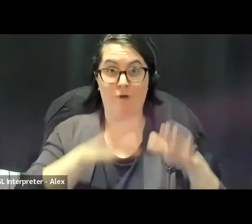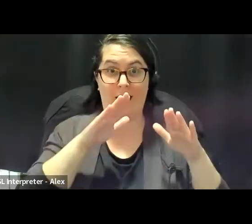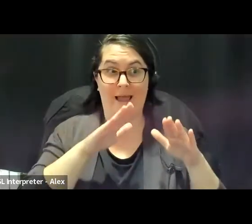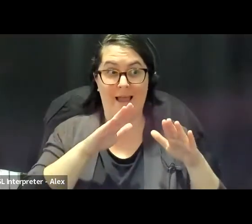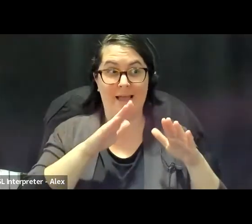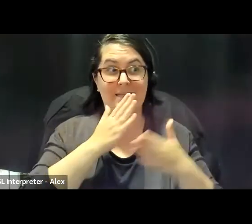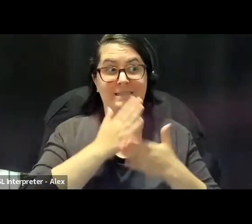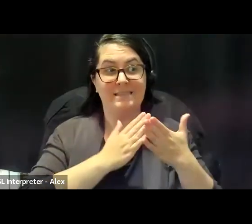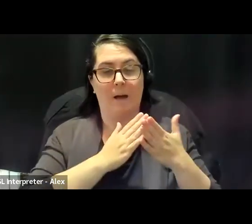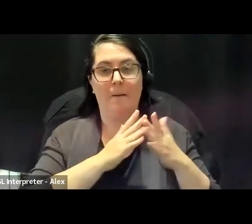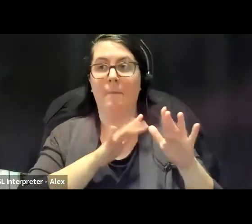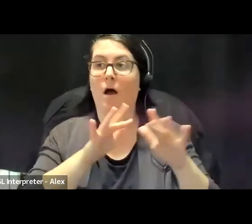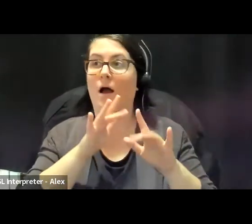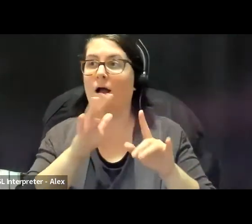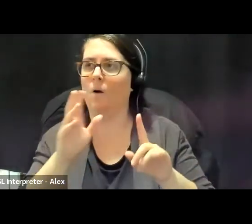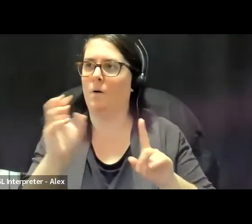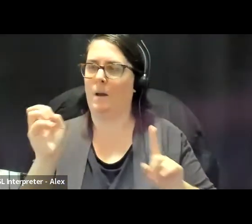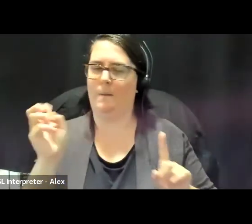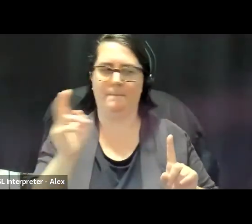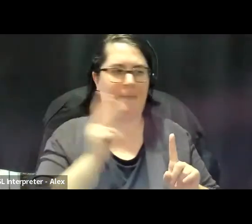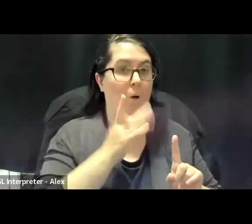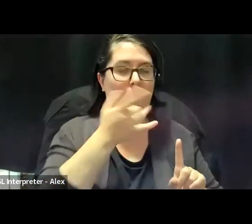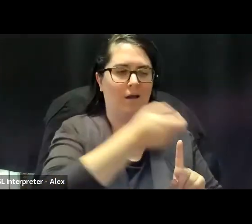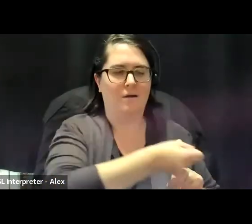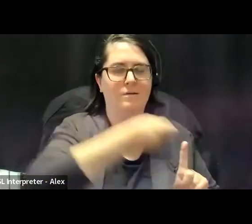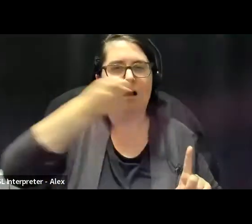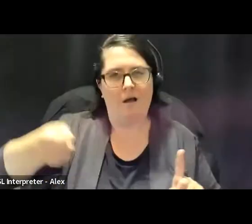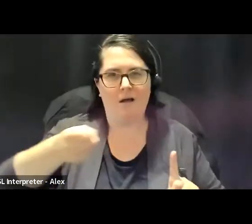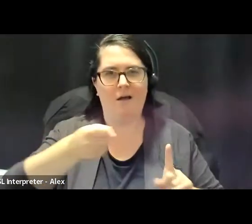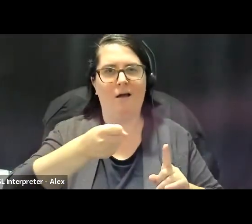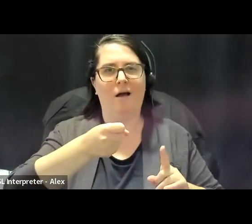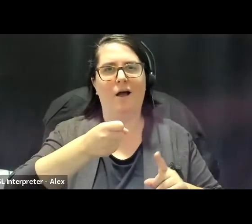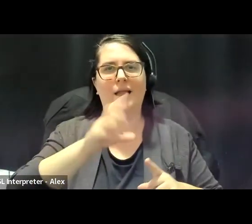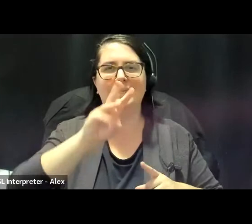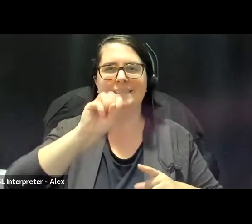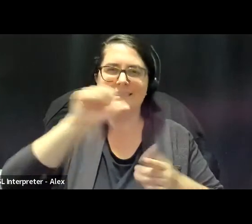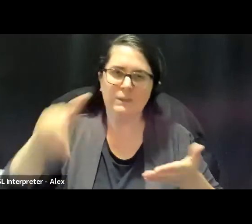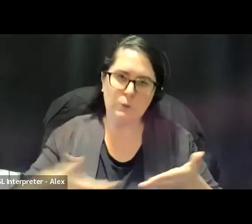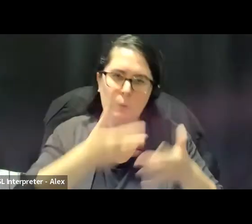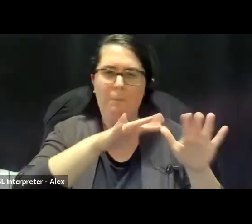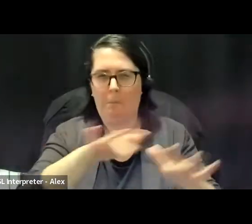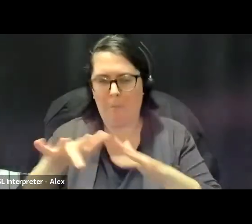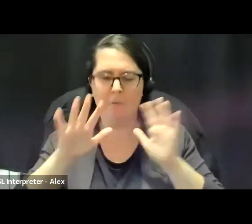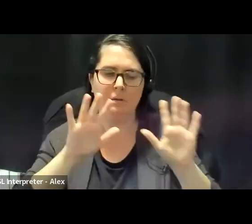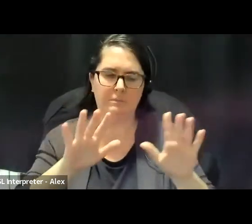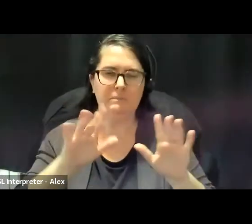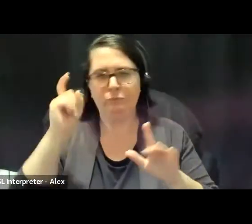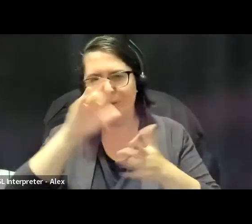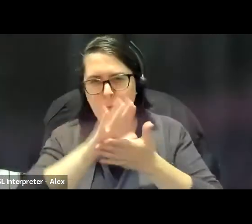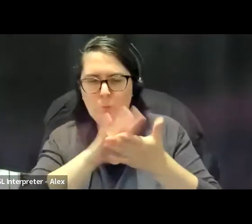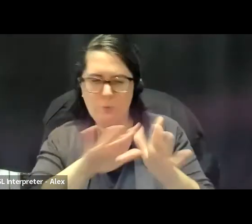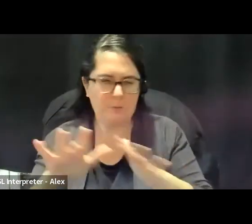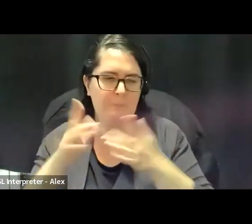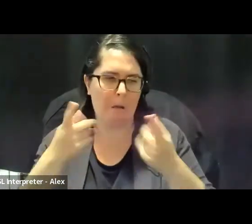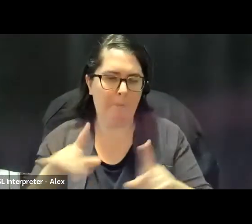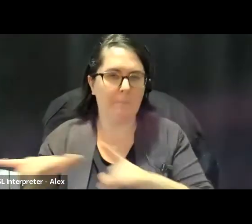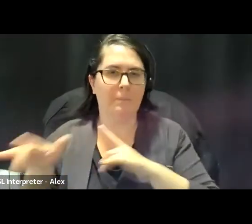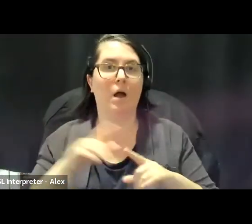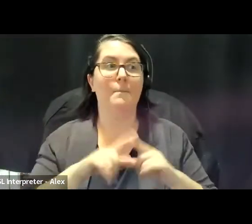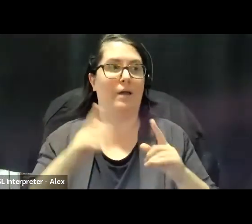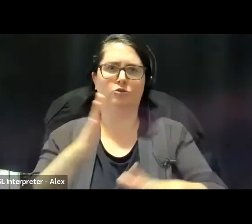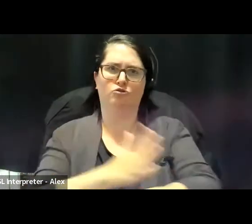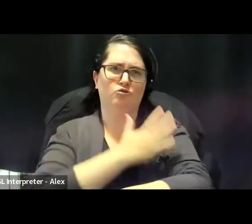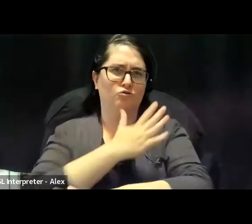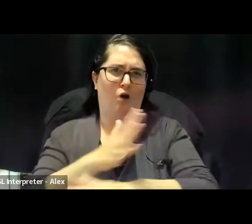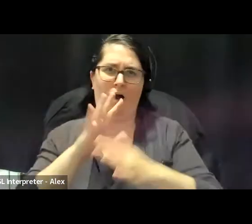because many people were displaced through the Sixties Scoop in residential schools. You know, and there's songs about